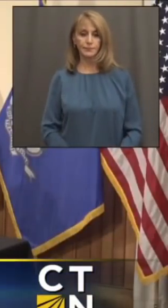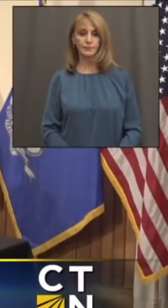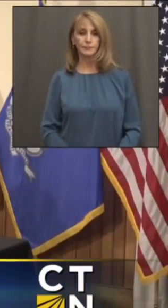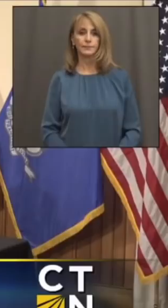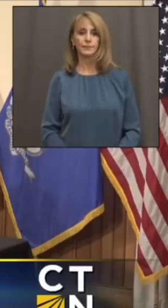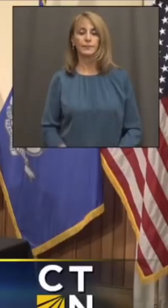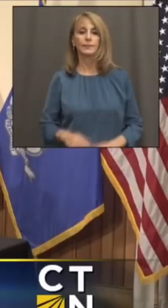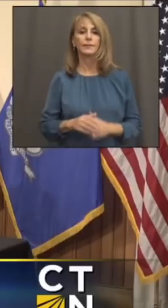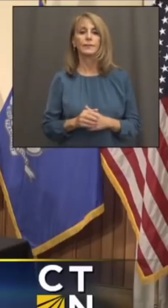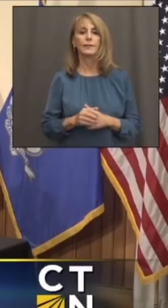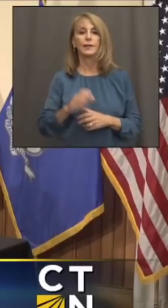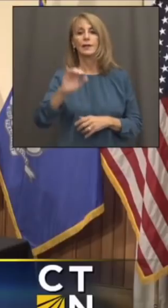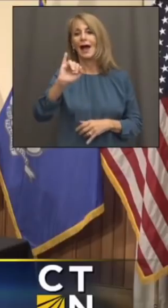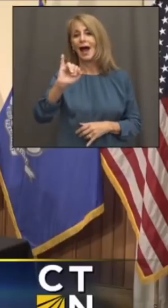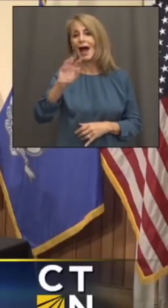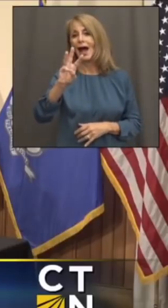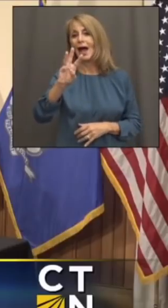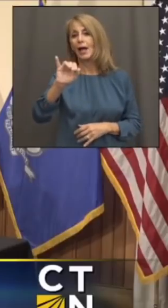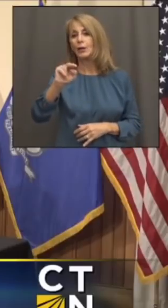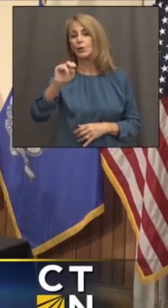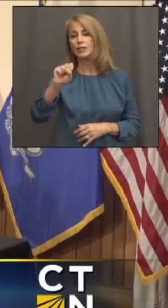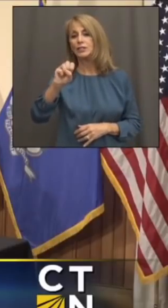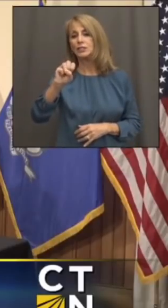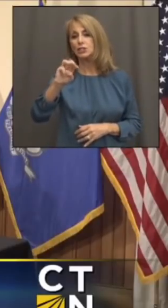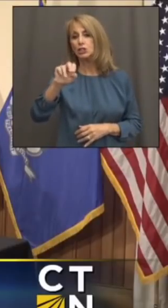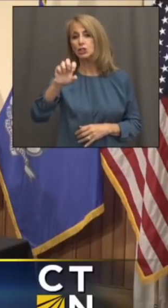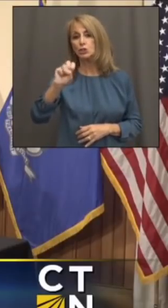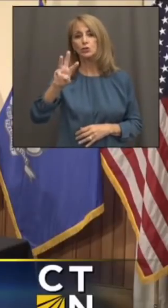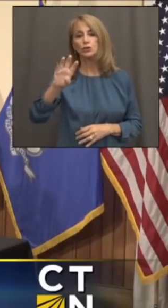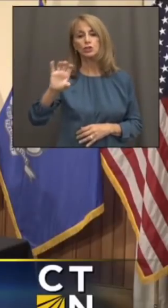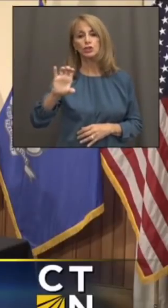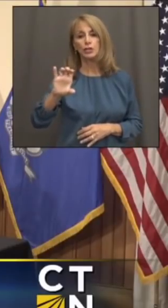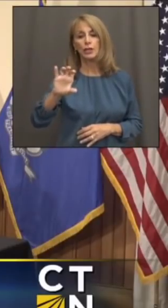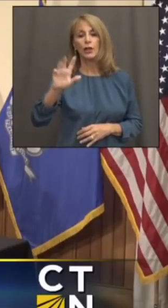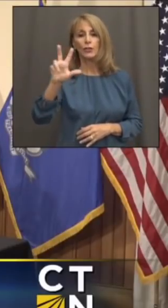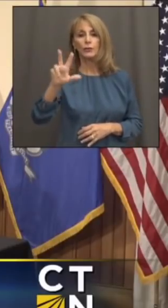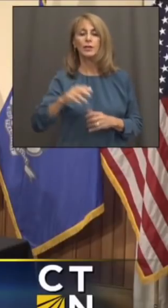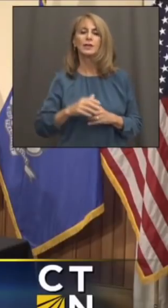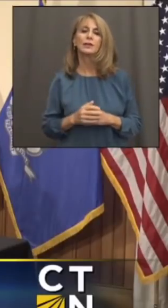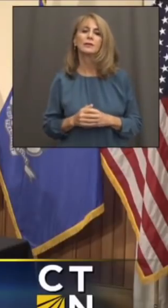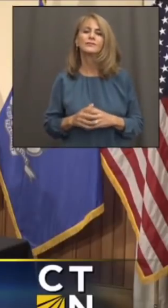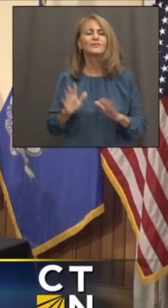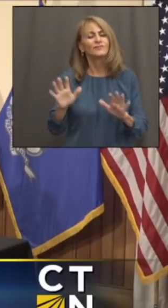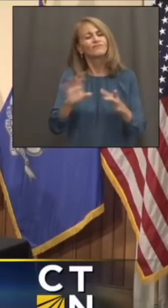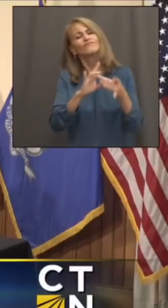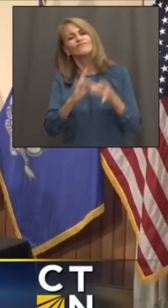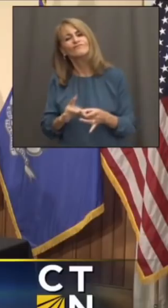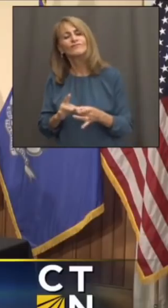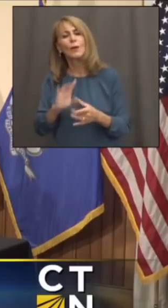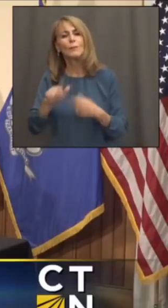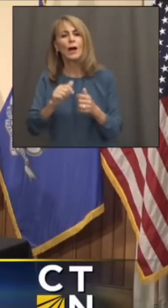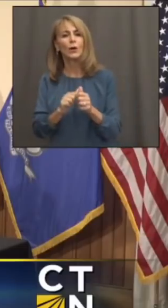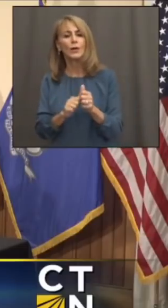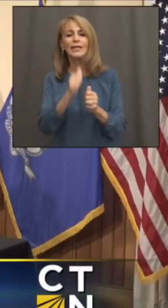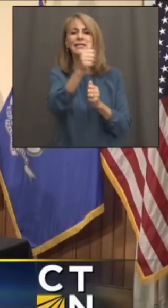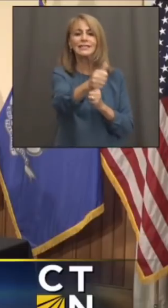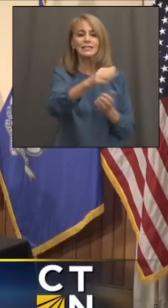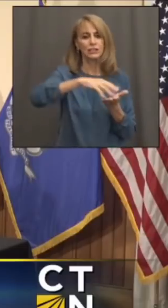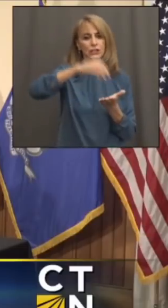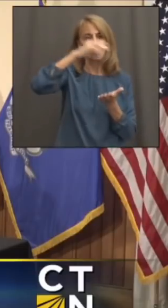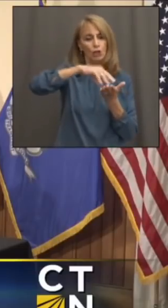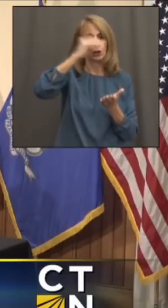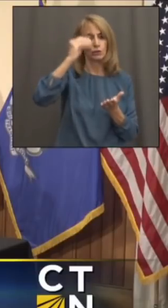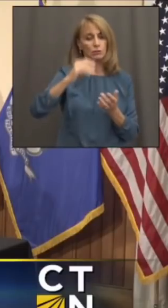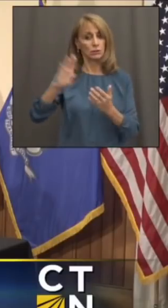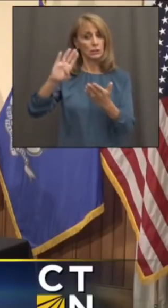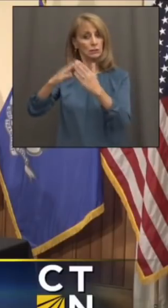Channel 3, Eyewitness News. Yes, Governor, I have a question about distance learning. Districts are not going to be